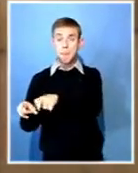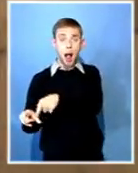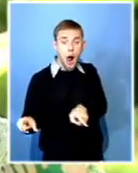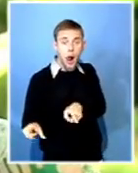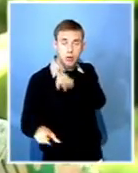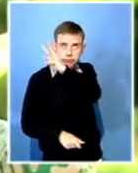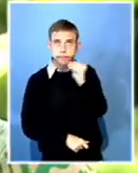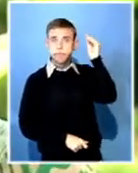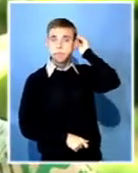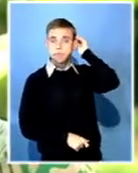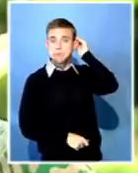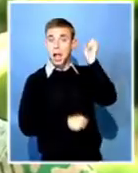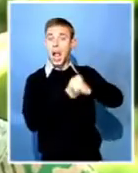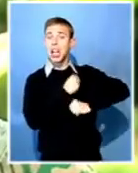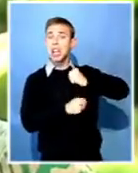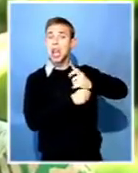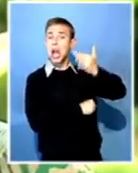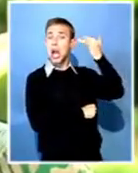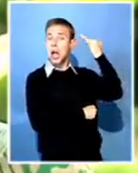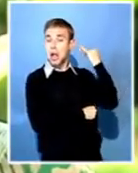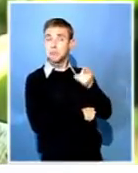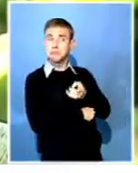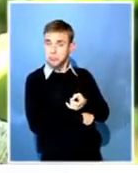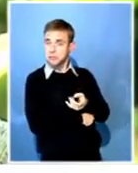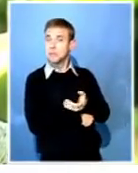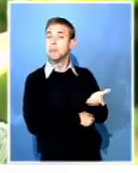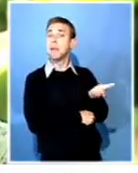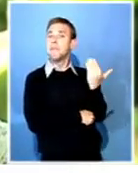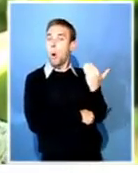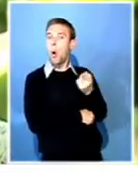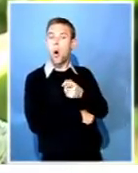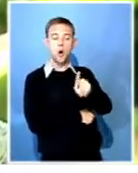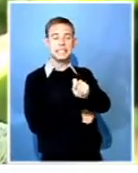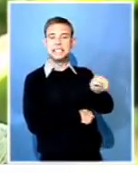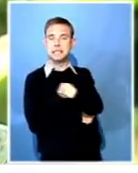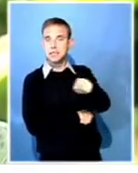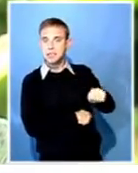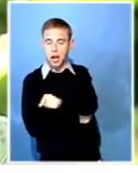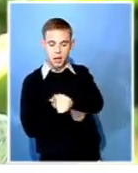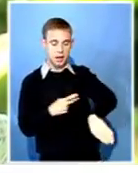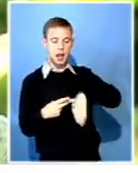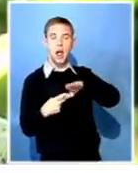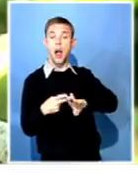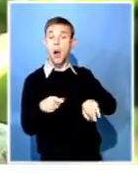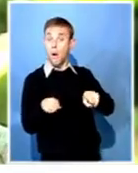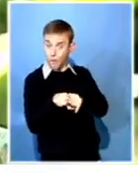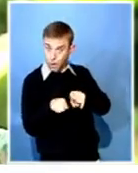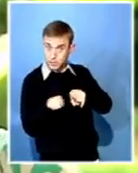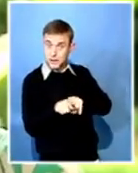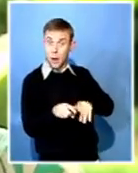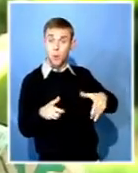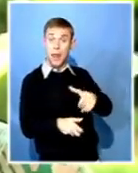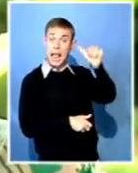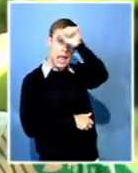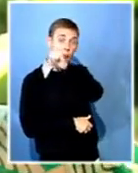back home. The fact that he saw the terrible conditions at the camp, he used to take money out of his